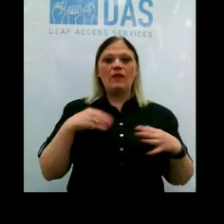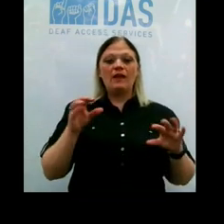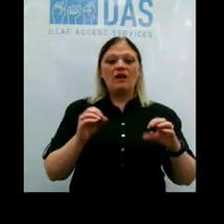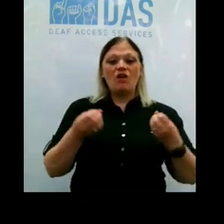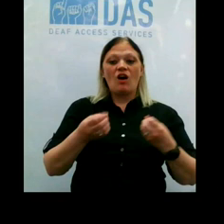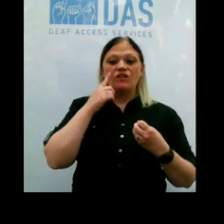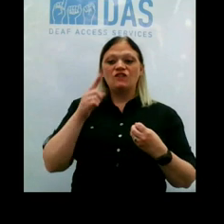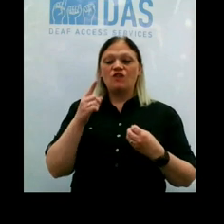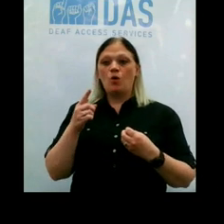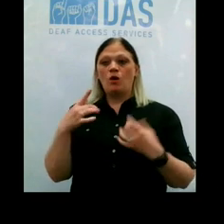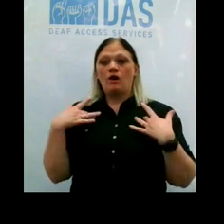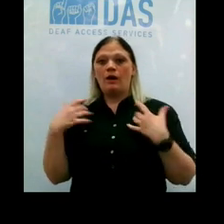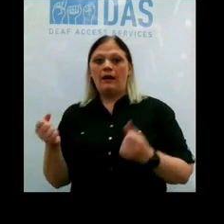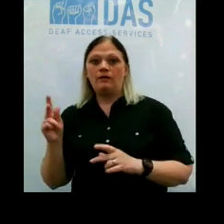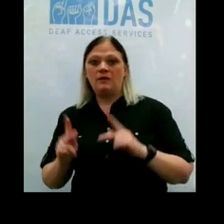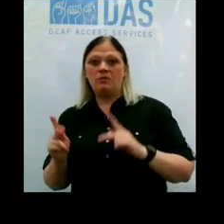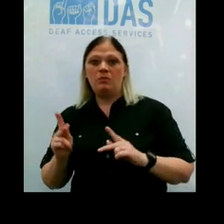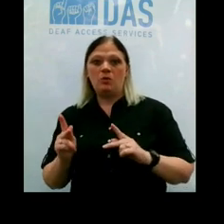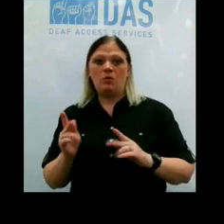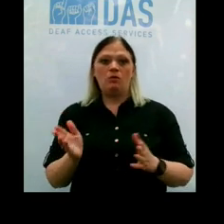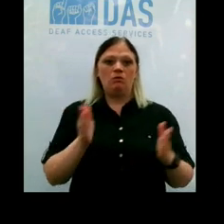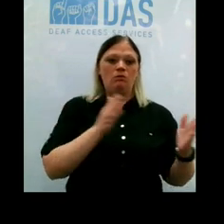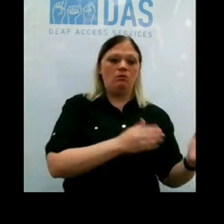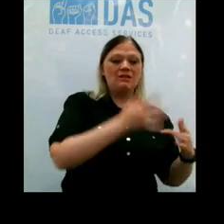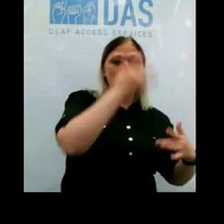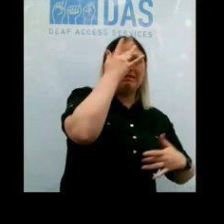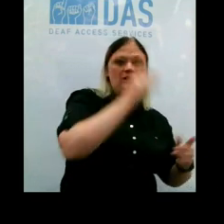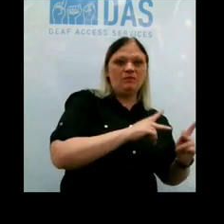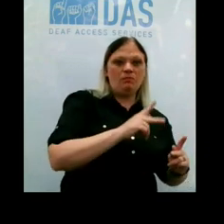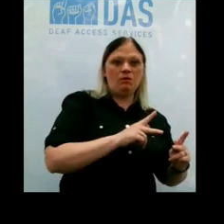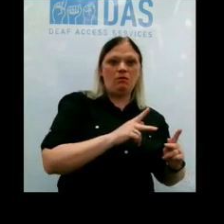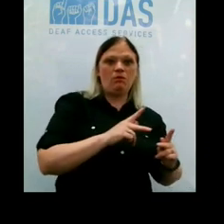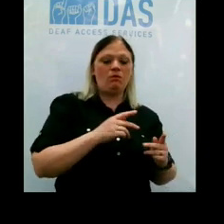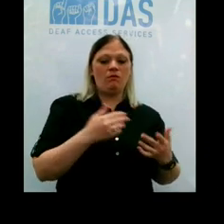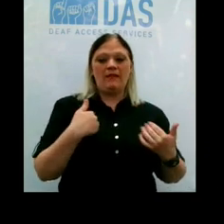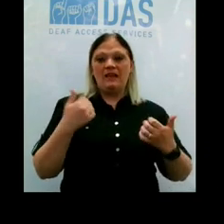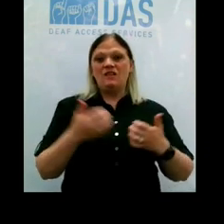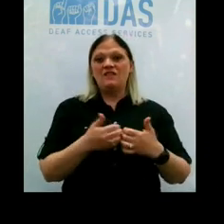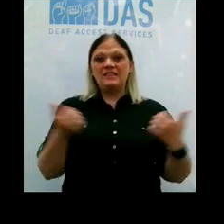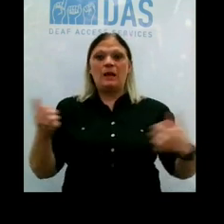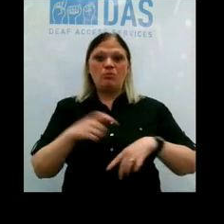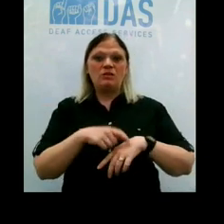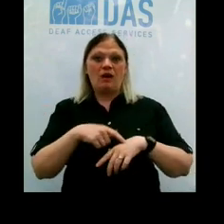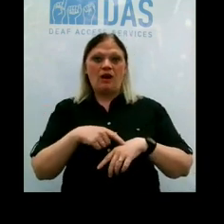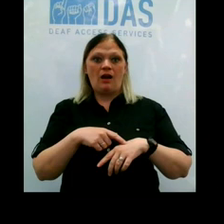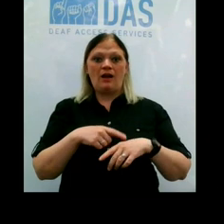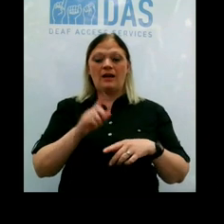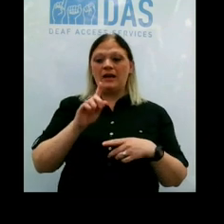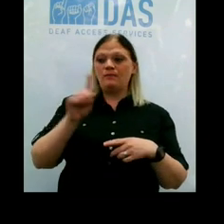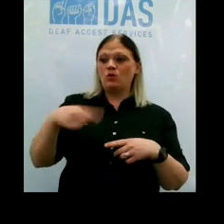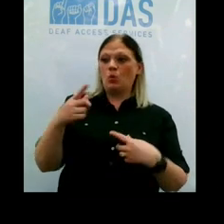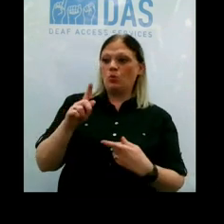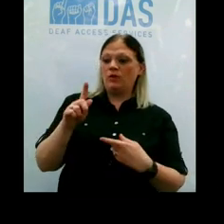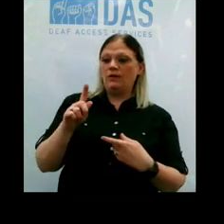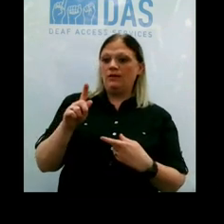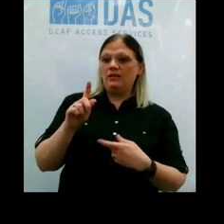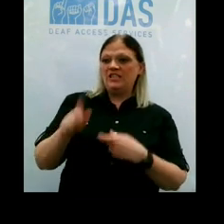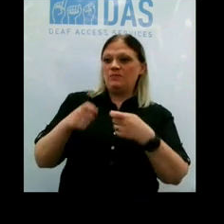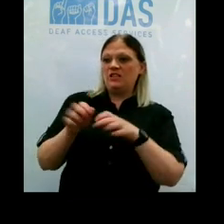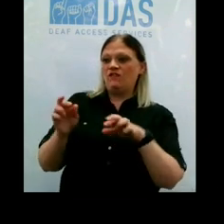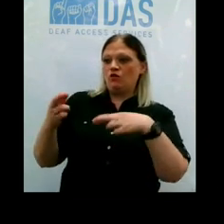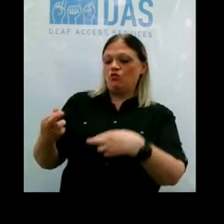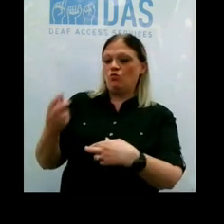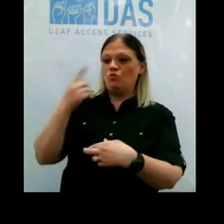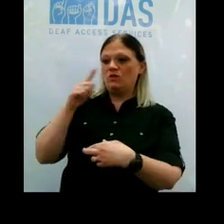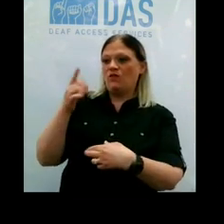people, for sick people. Offices are scheduling well people at a certain time and only using certain rooms and scheduling sick people for